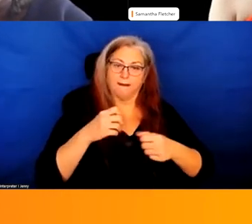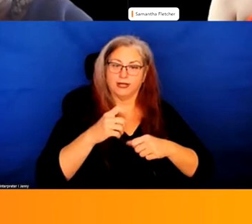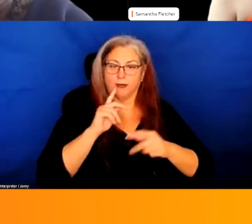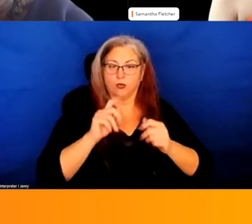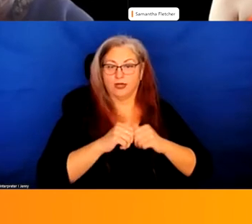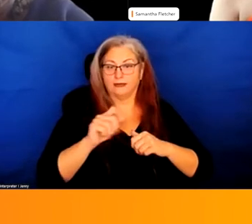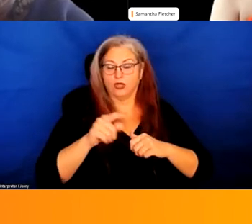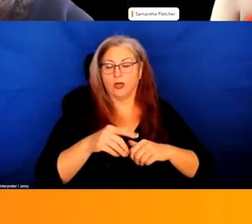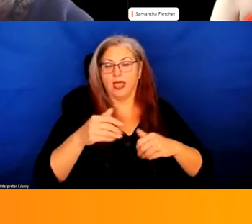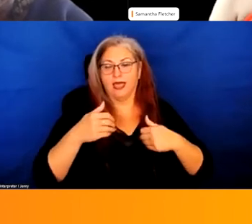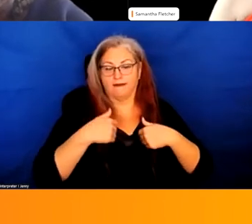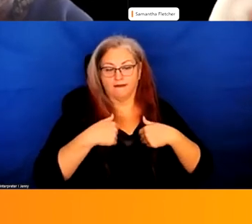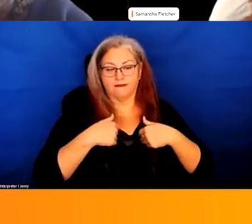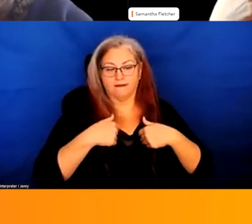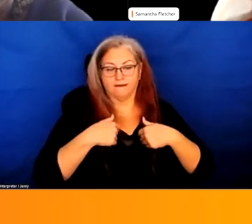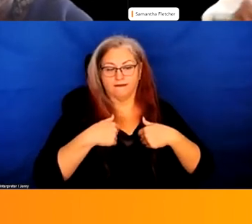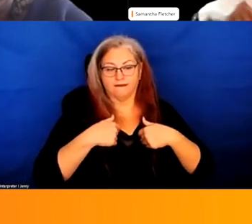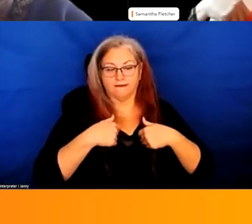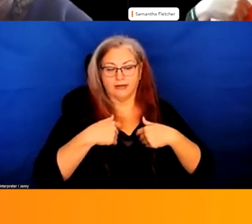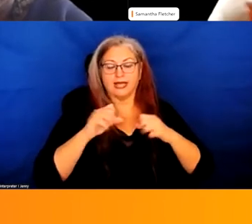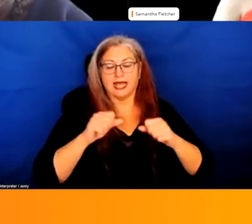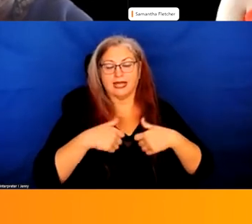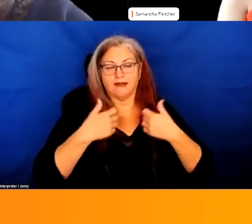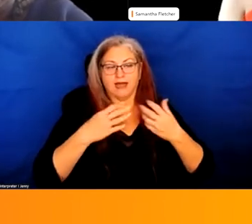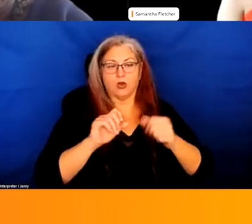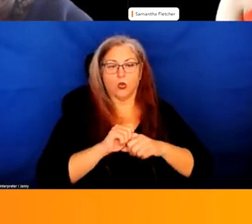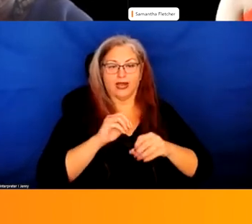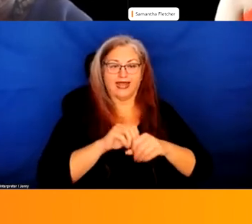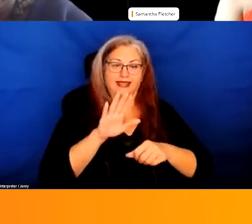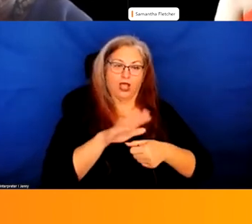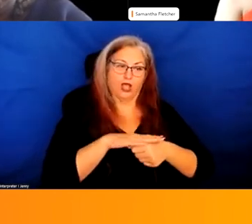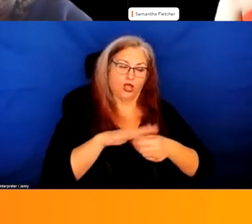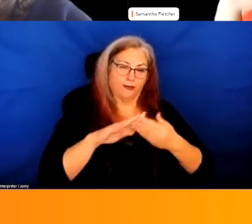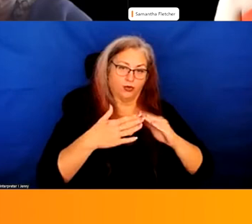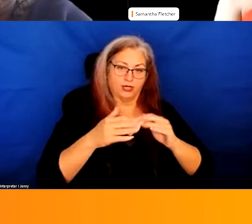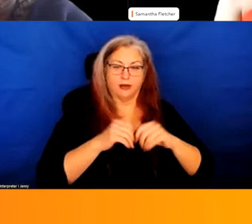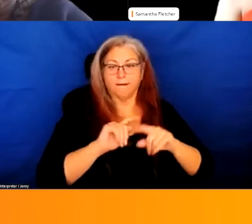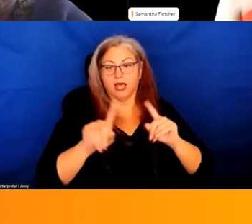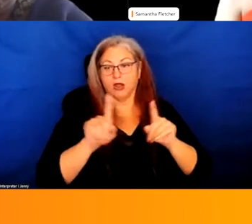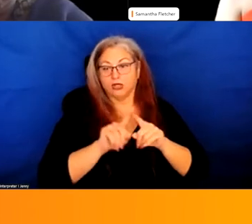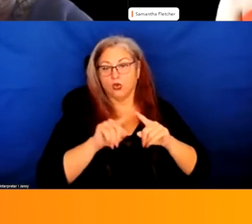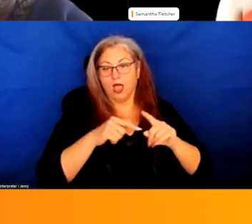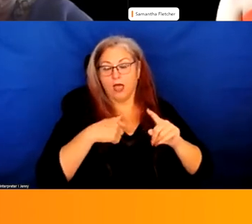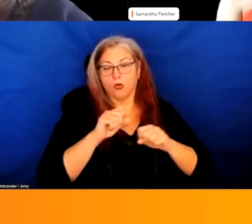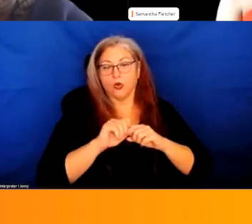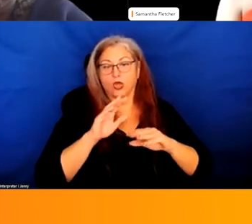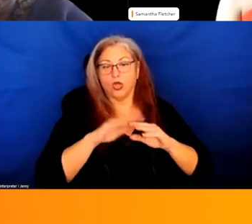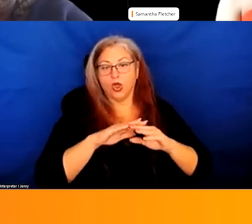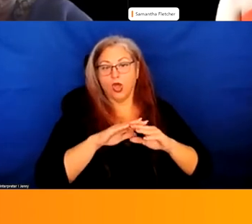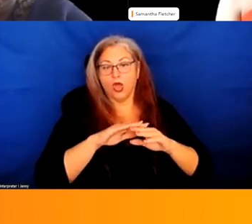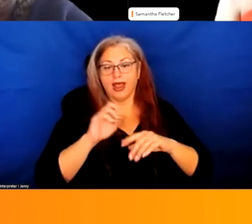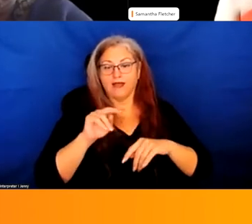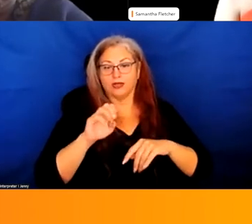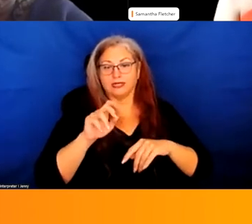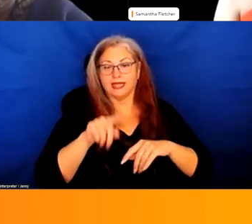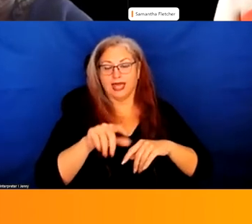disabilities can live and work in their community. But I also am working on enforcing the Americans